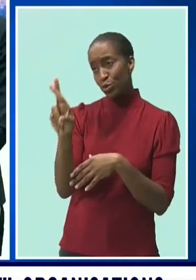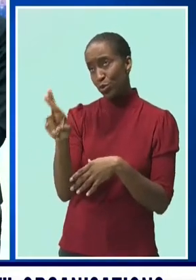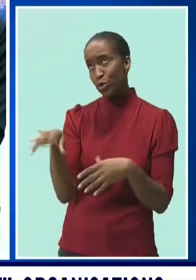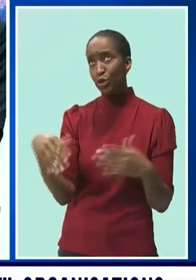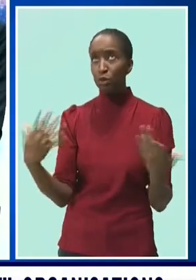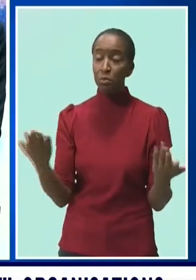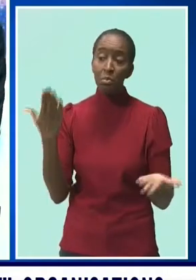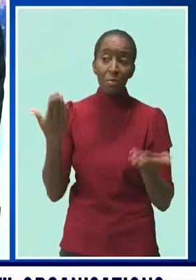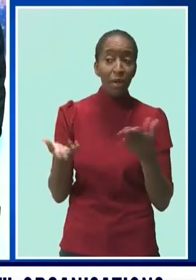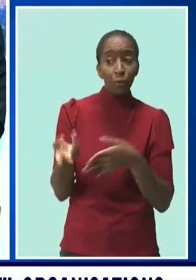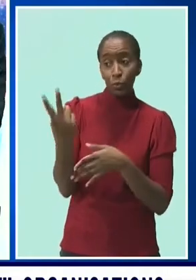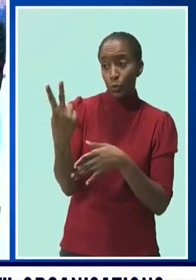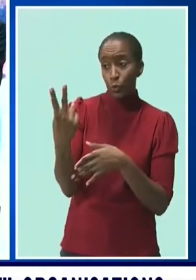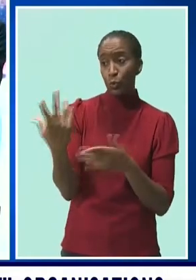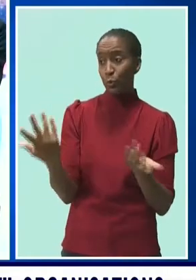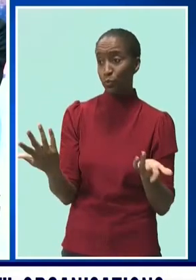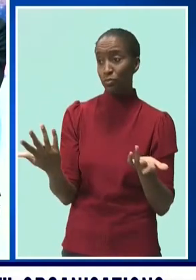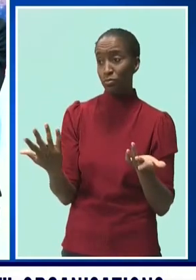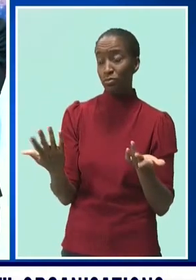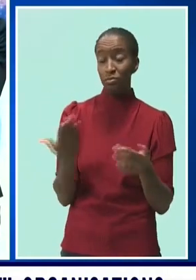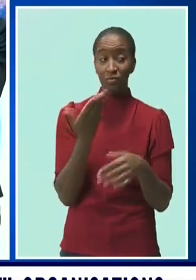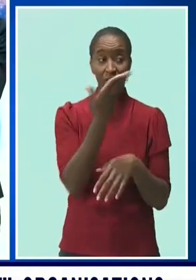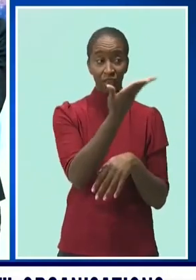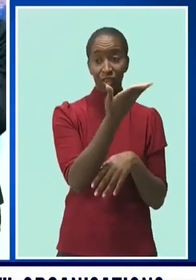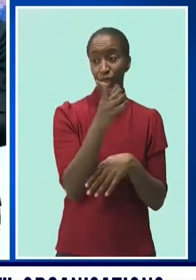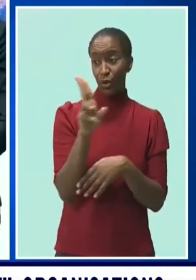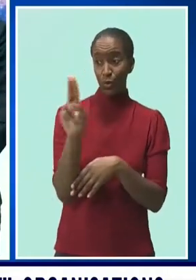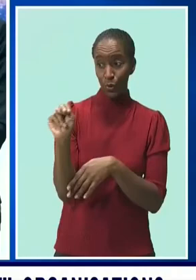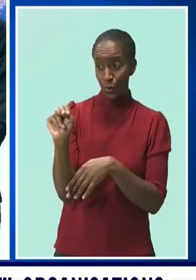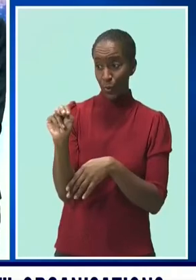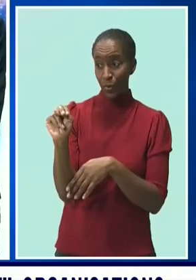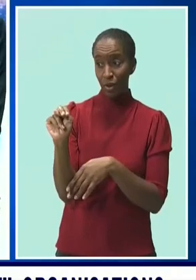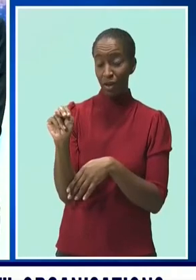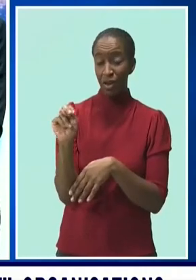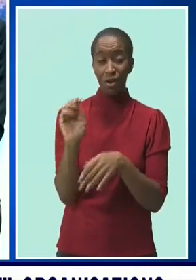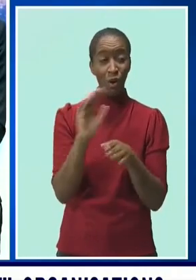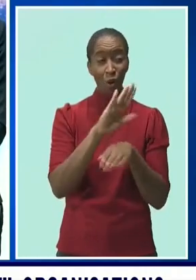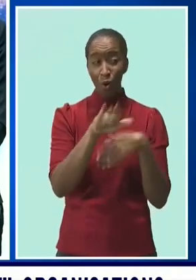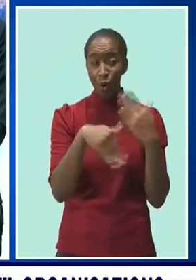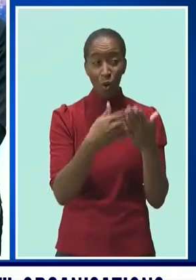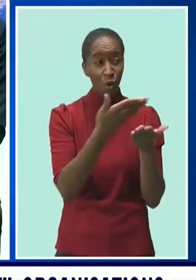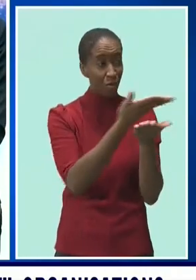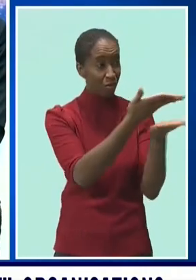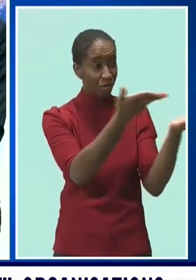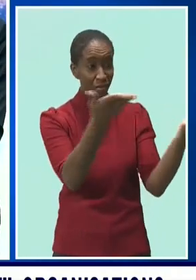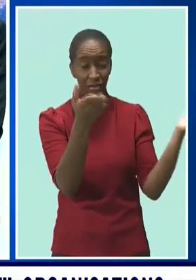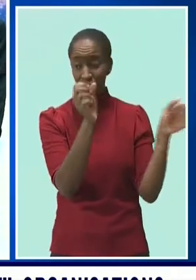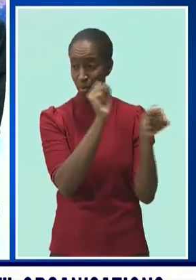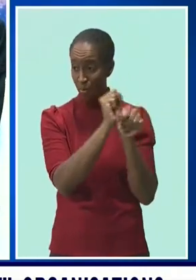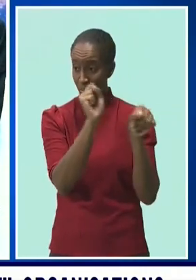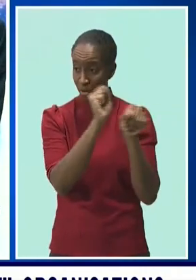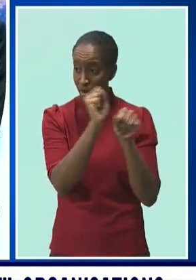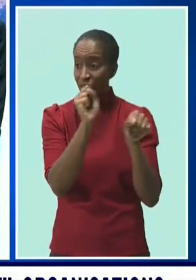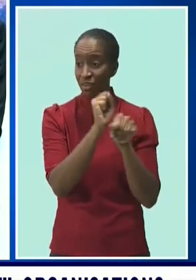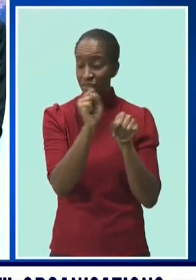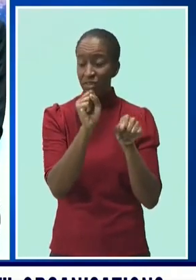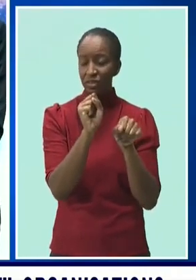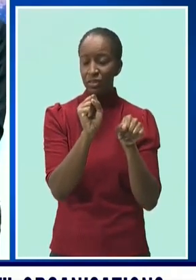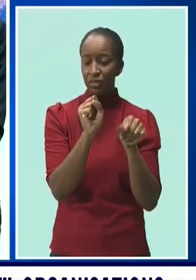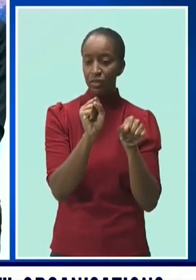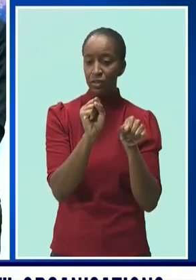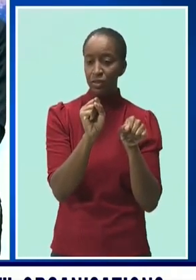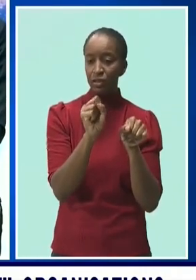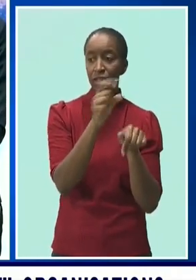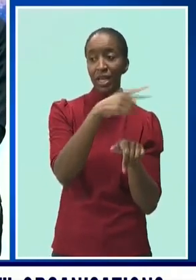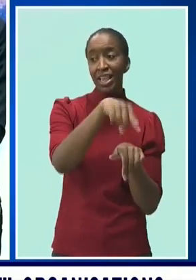because everybody with whom you work and sit at the table in the United Nations at a certain level